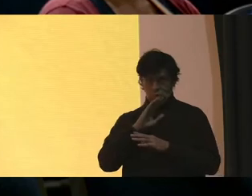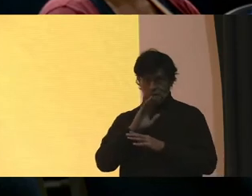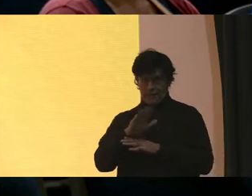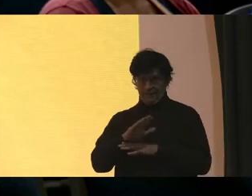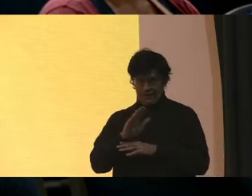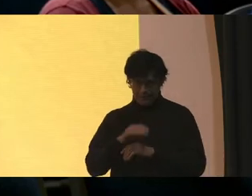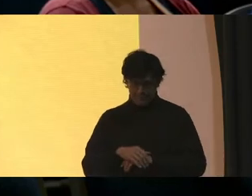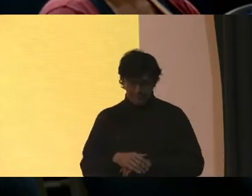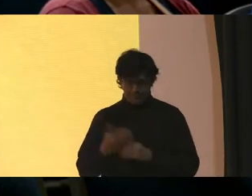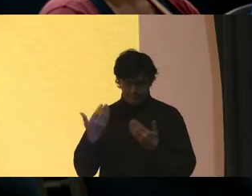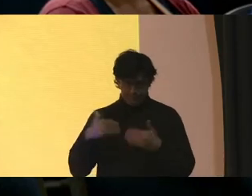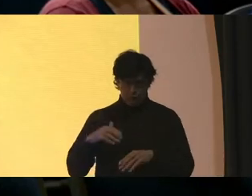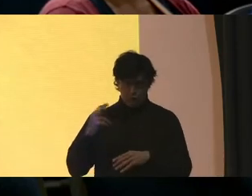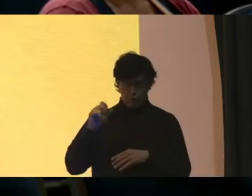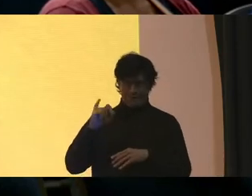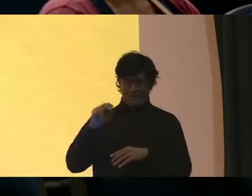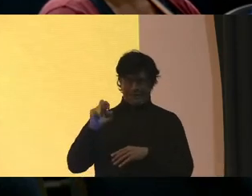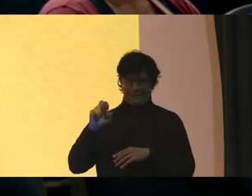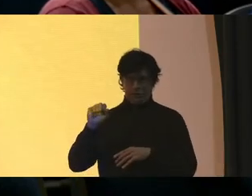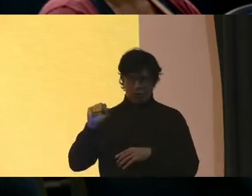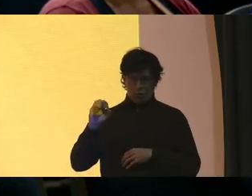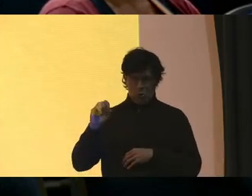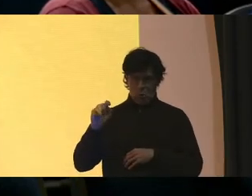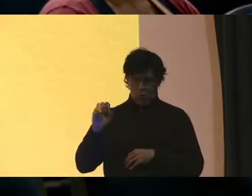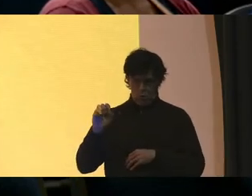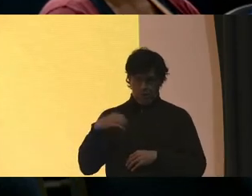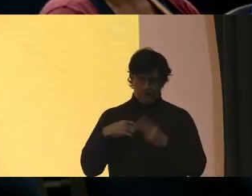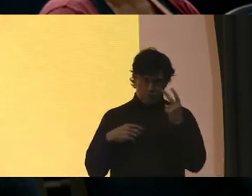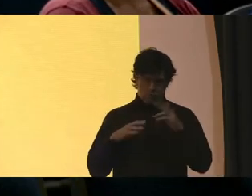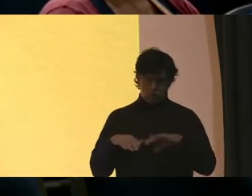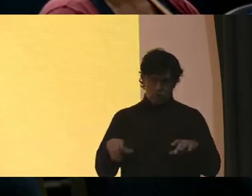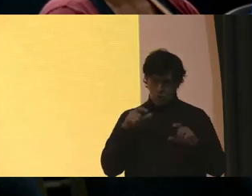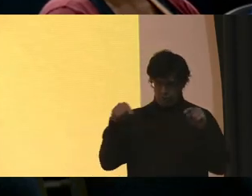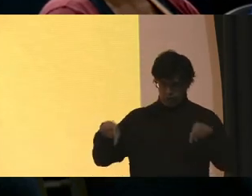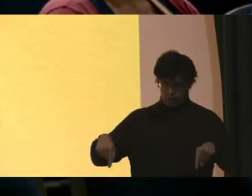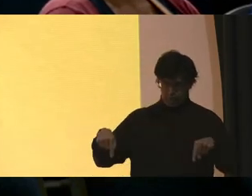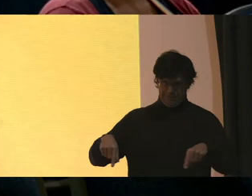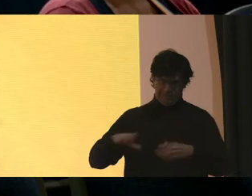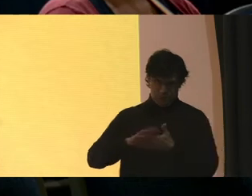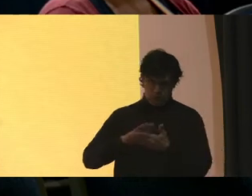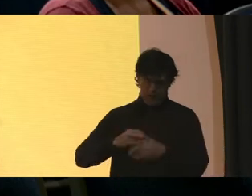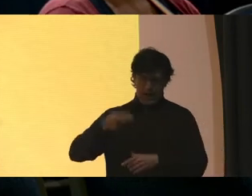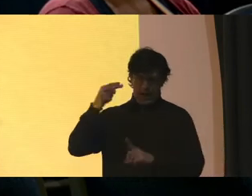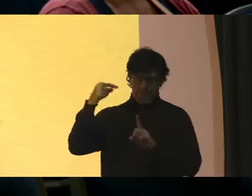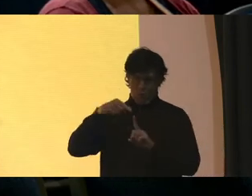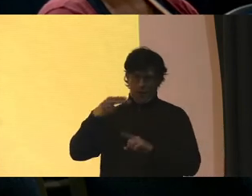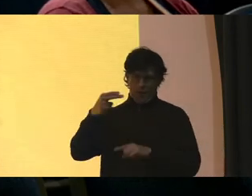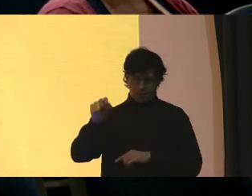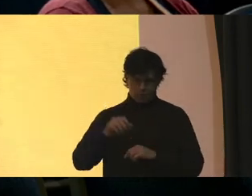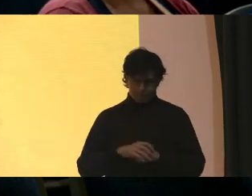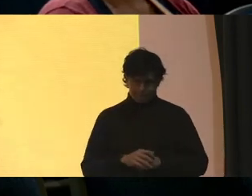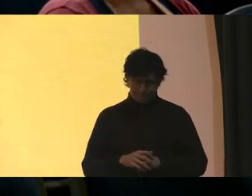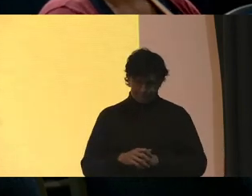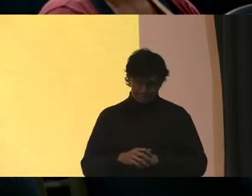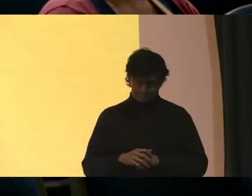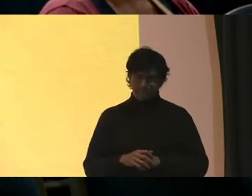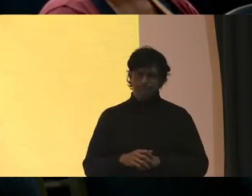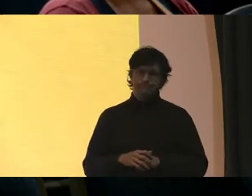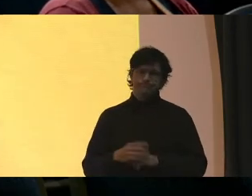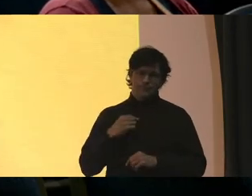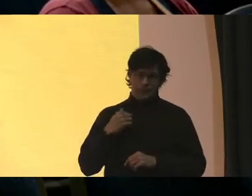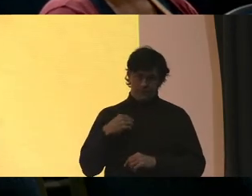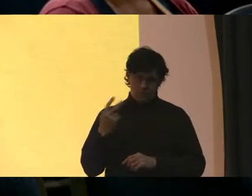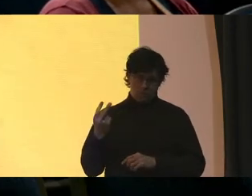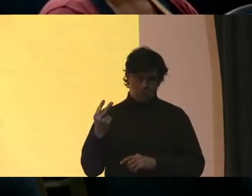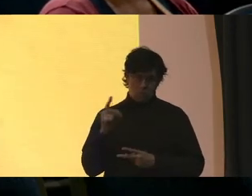My name is Christine Soto And I have two children that come to this school High Point High School And I have